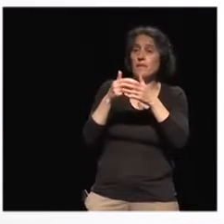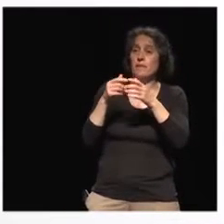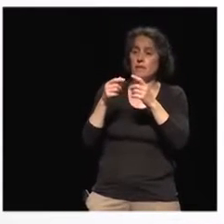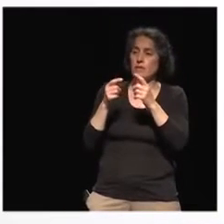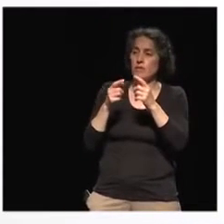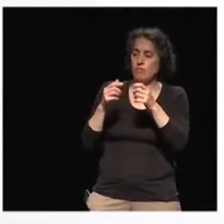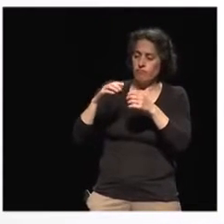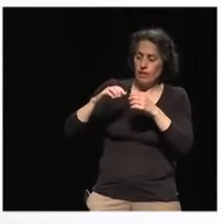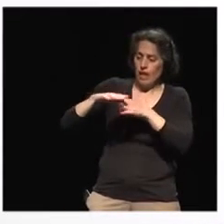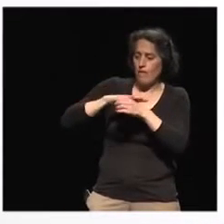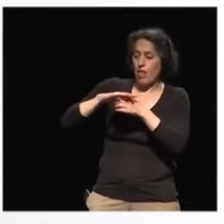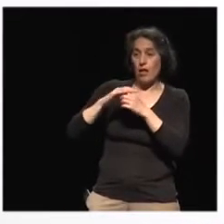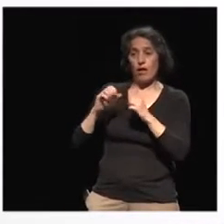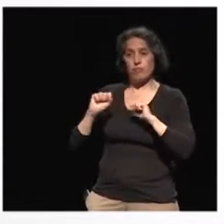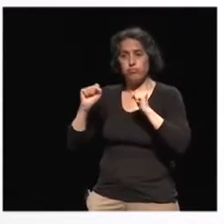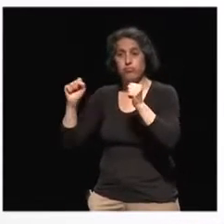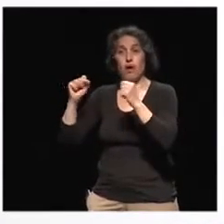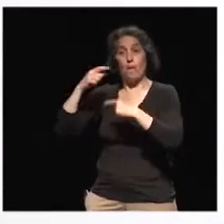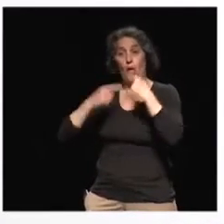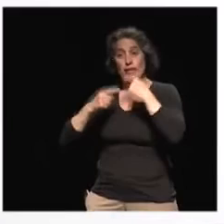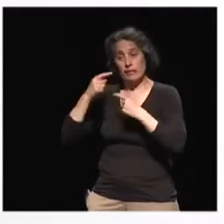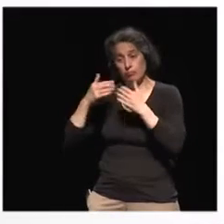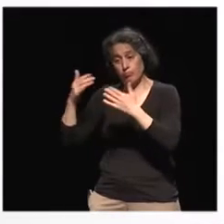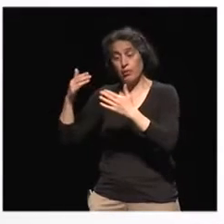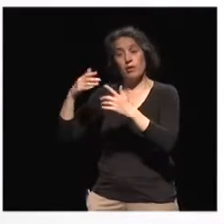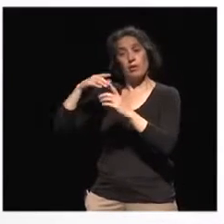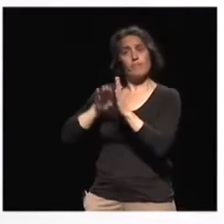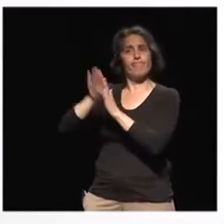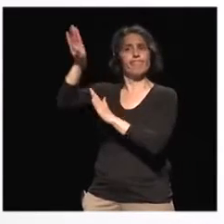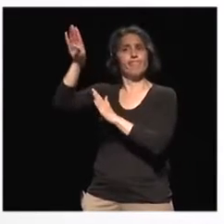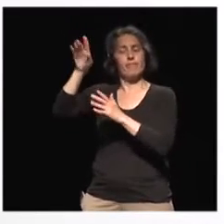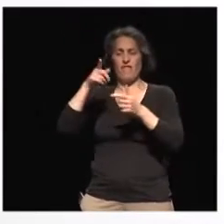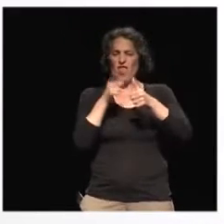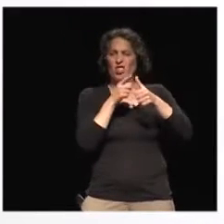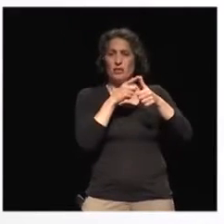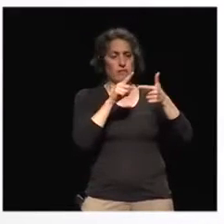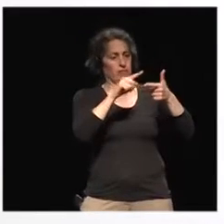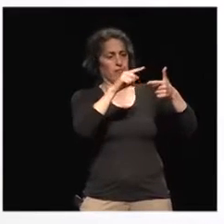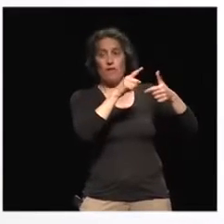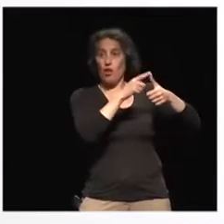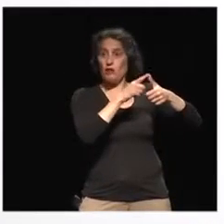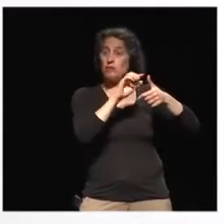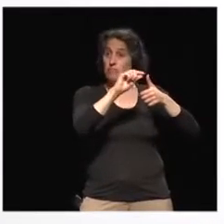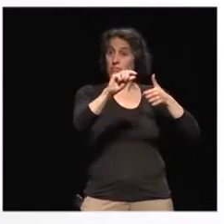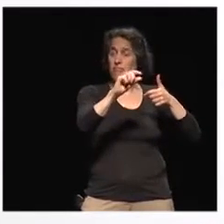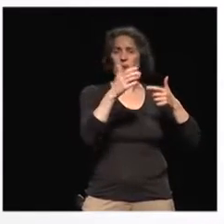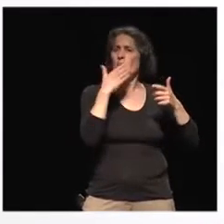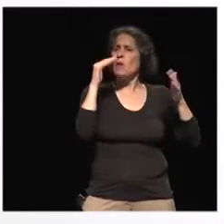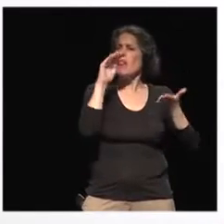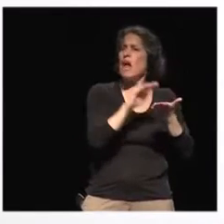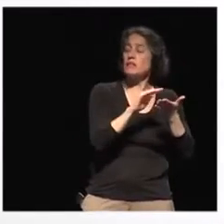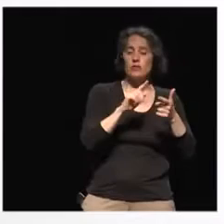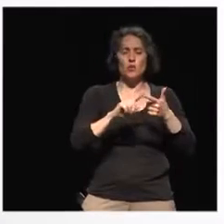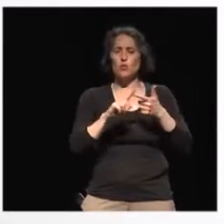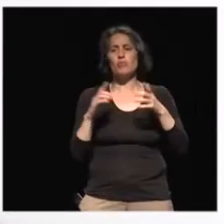citizen at global level as well. As to the question, actually what can